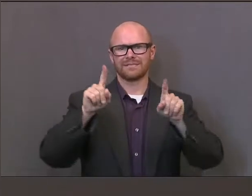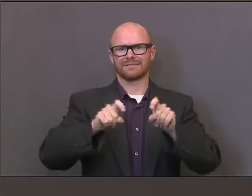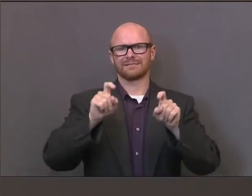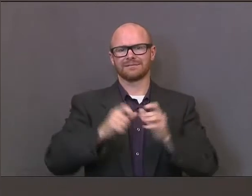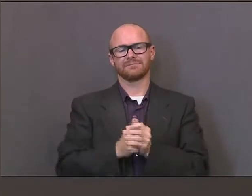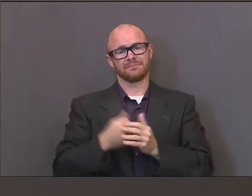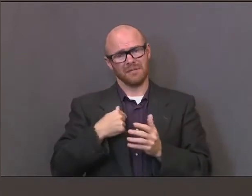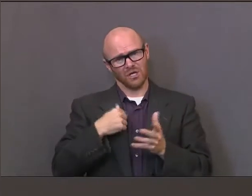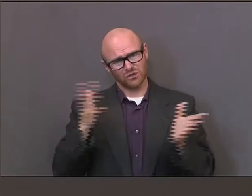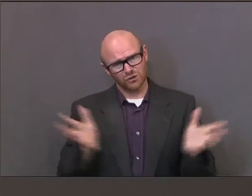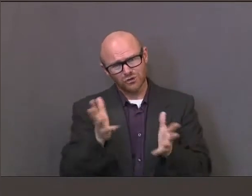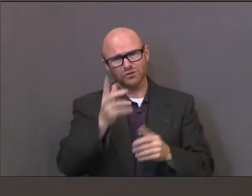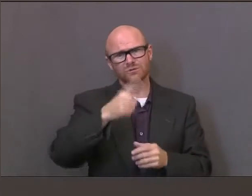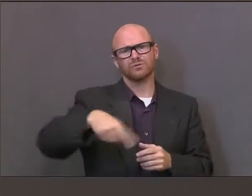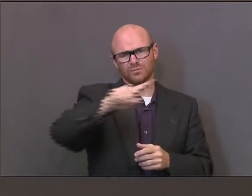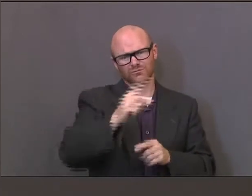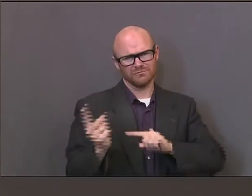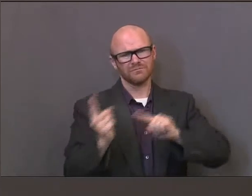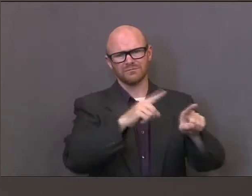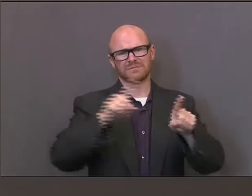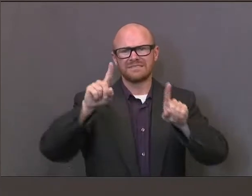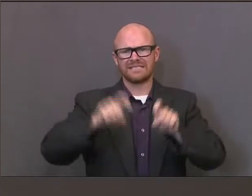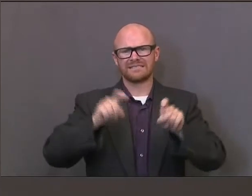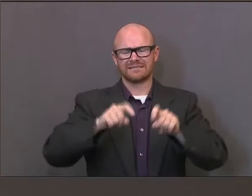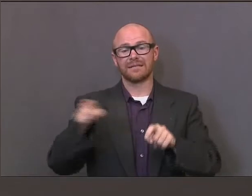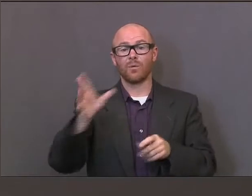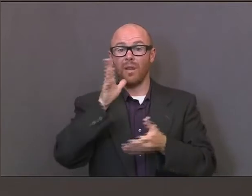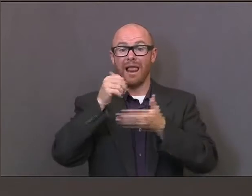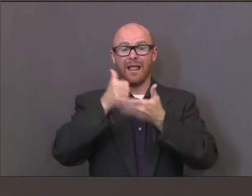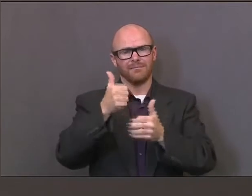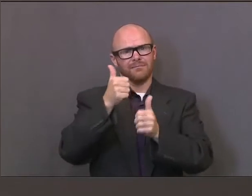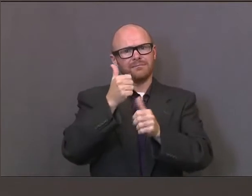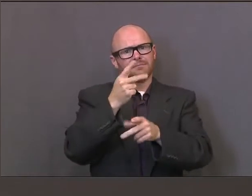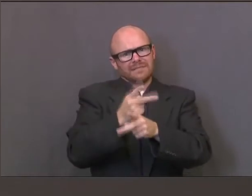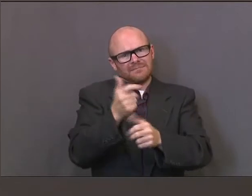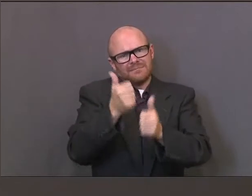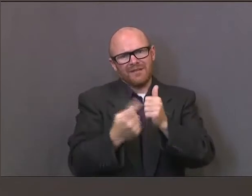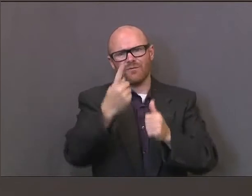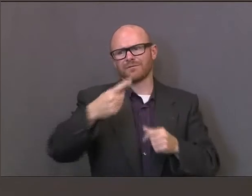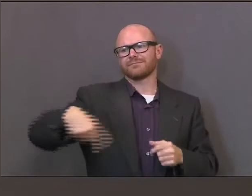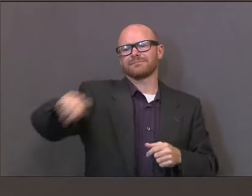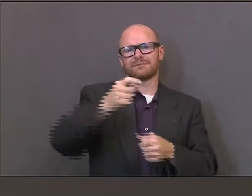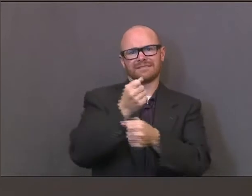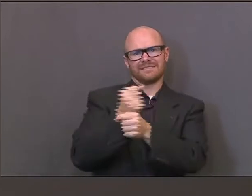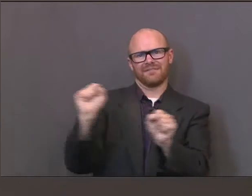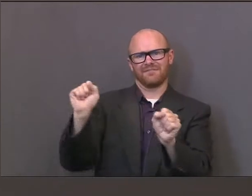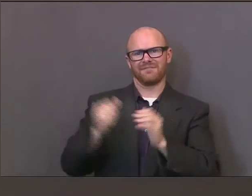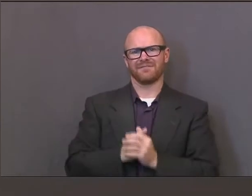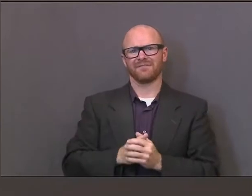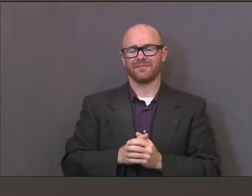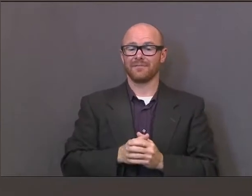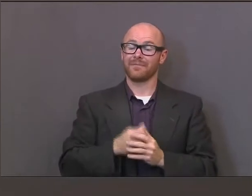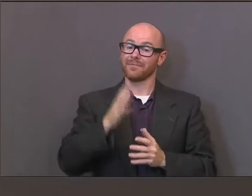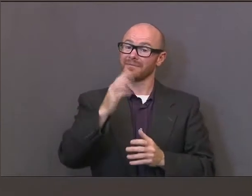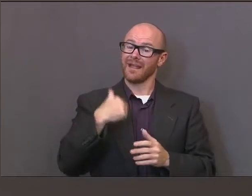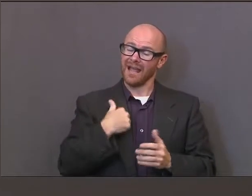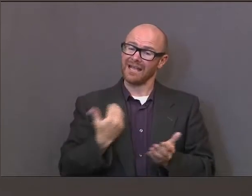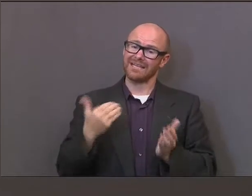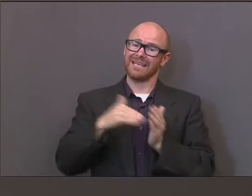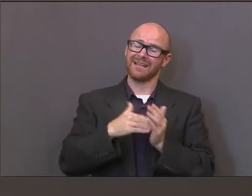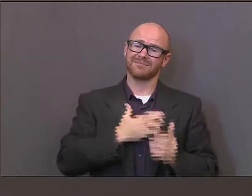encourage you to do that. This is designed to help keep everybody safe and you safe, and I'll just make a last plea that